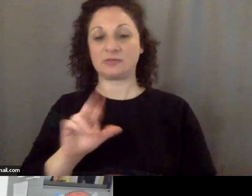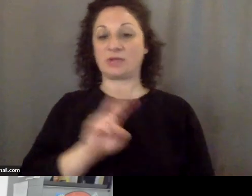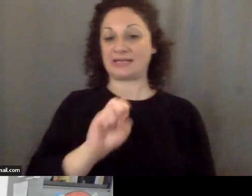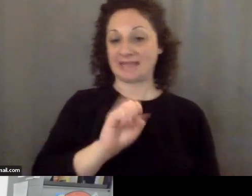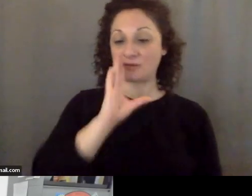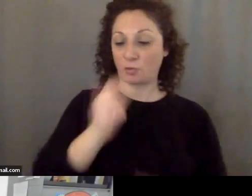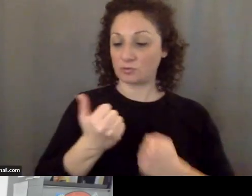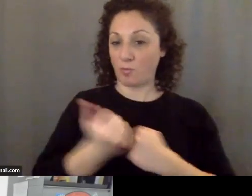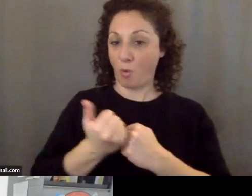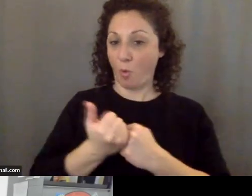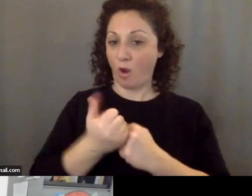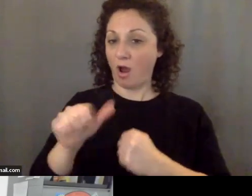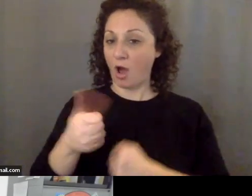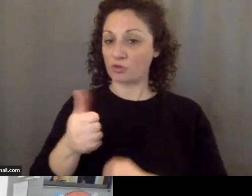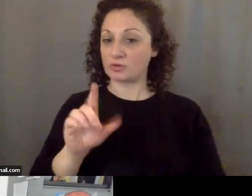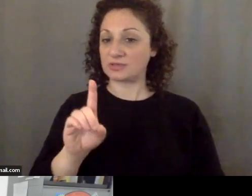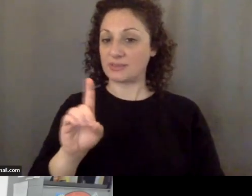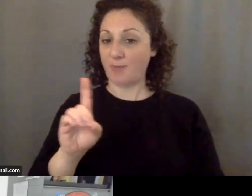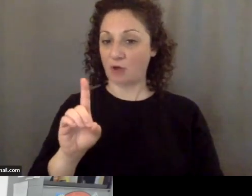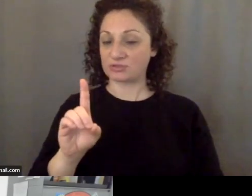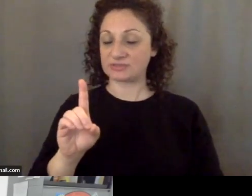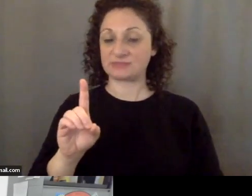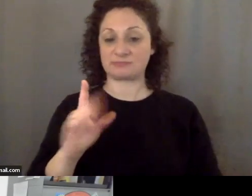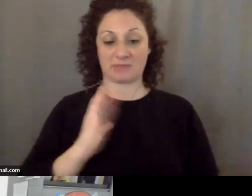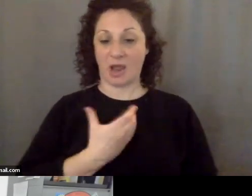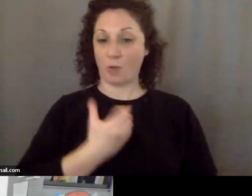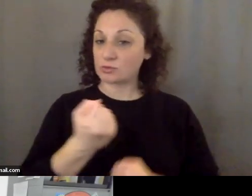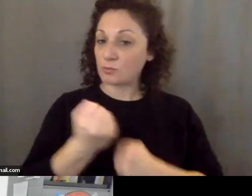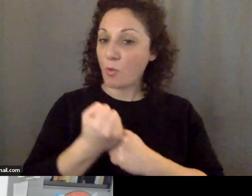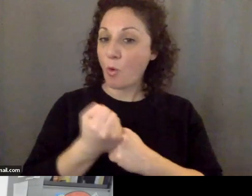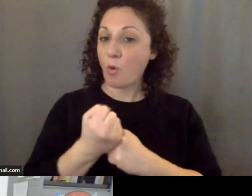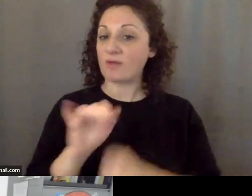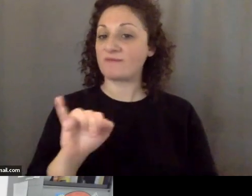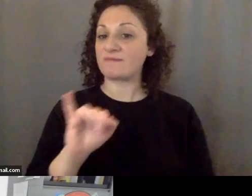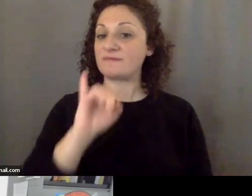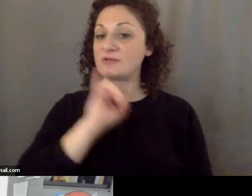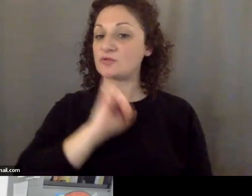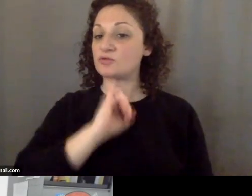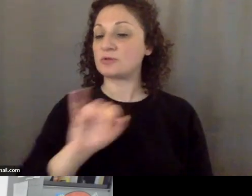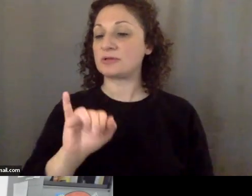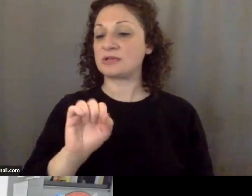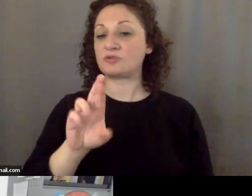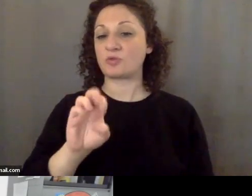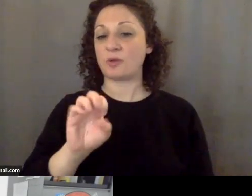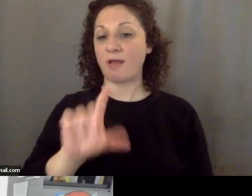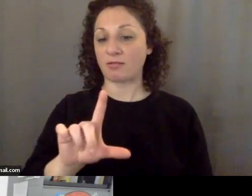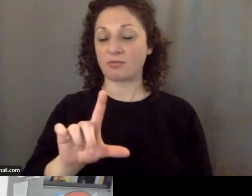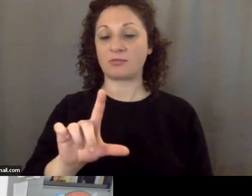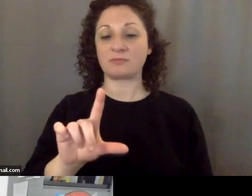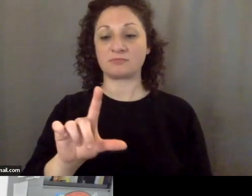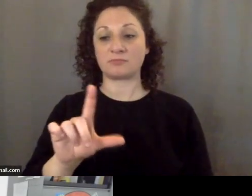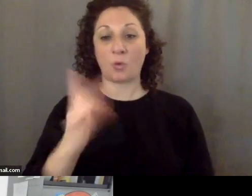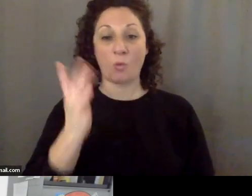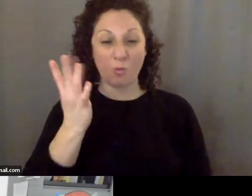in fact our support of Israel is very heavily premised on the fact that Israel is a democracy